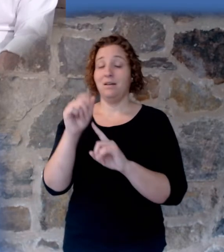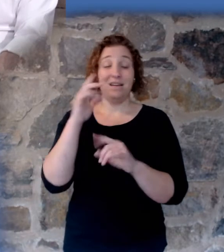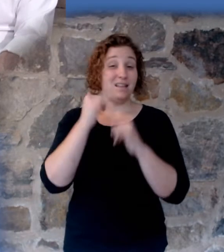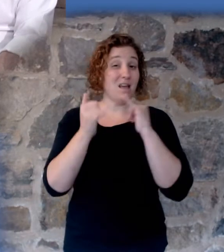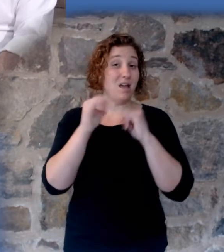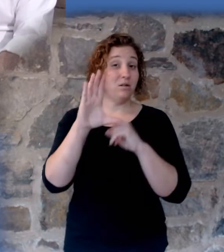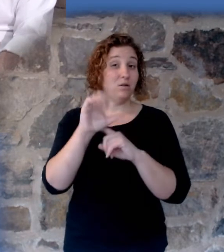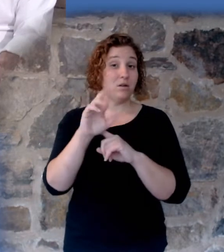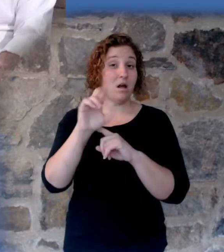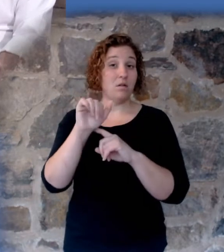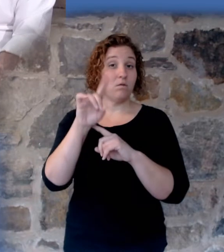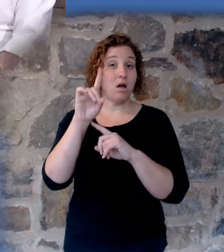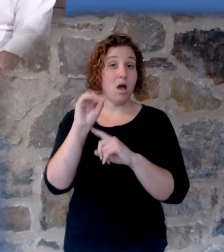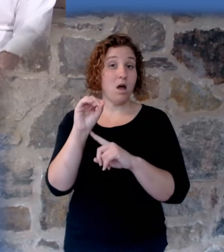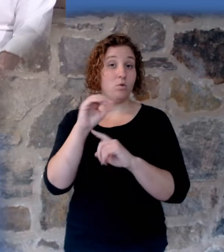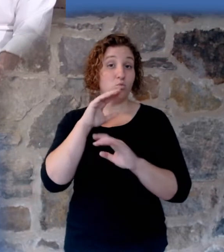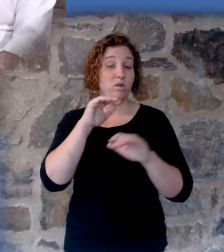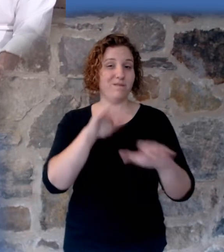very little.